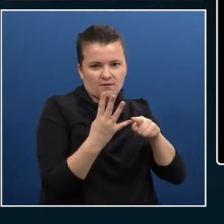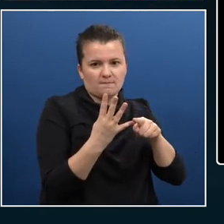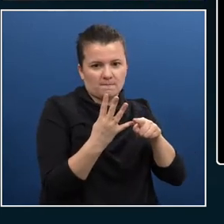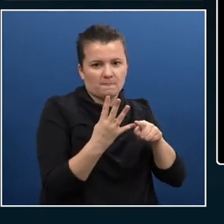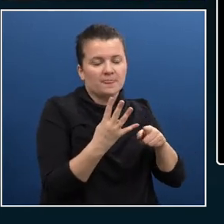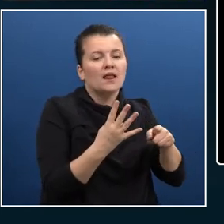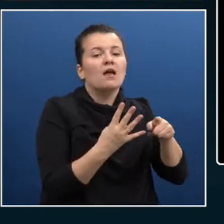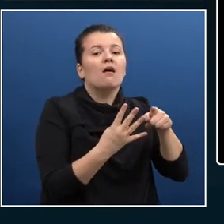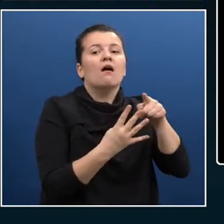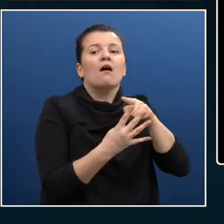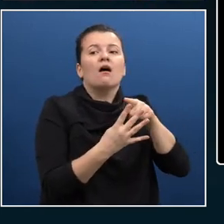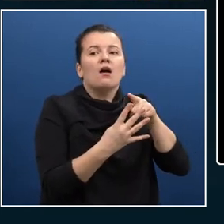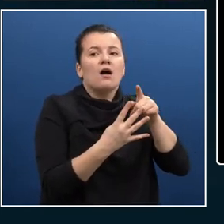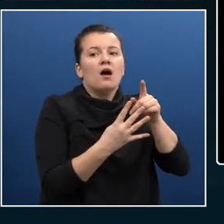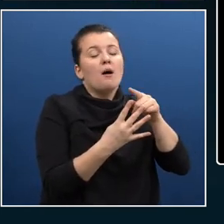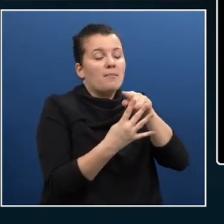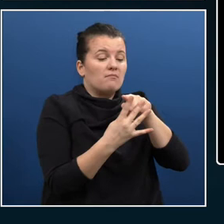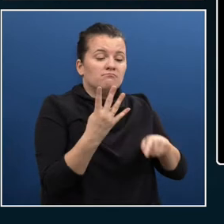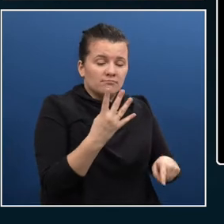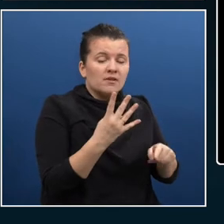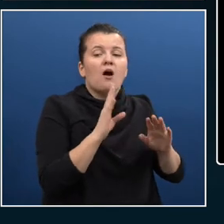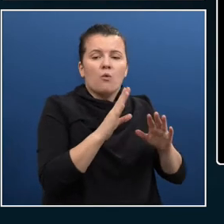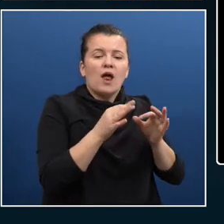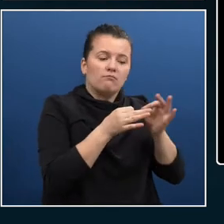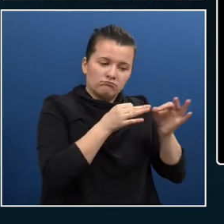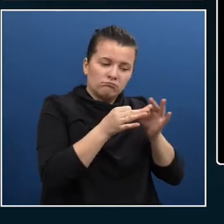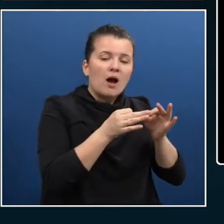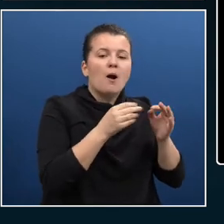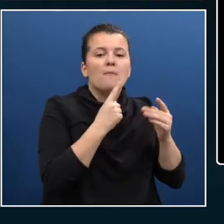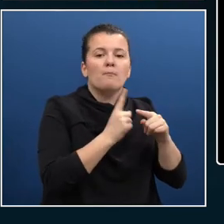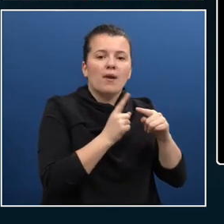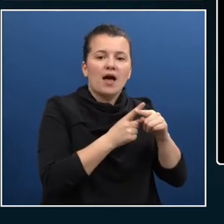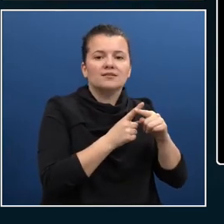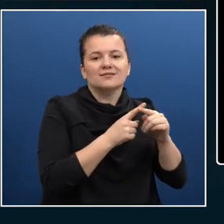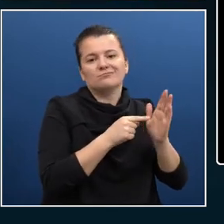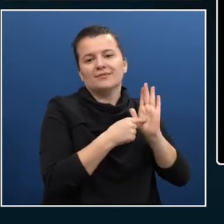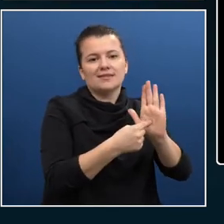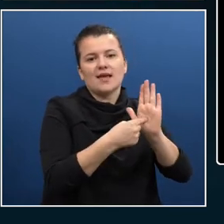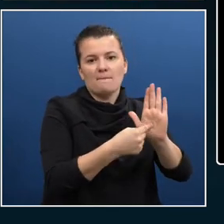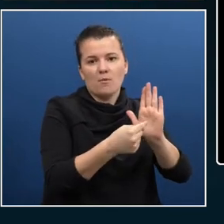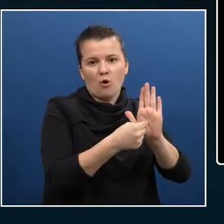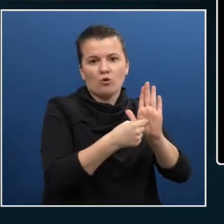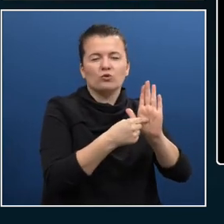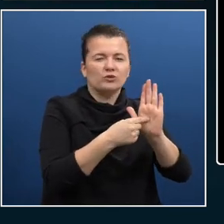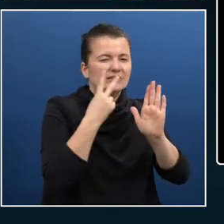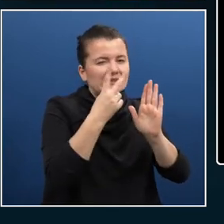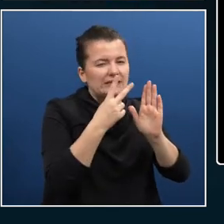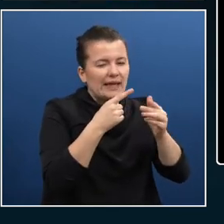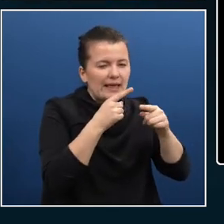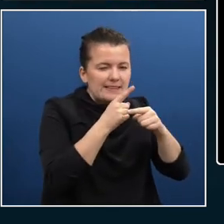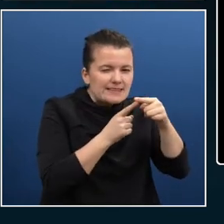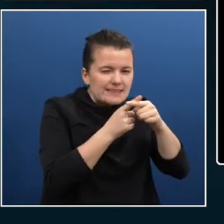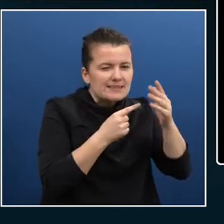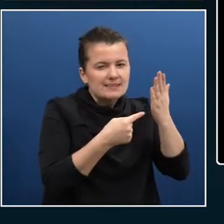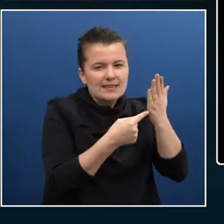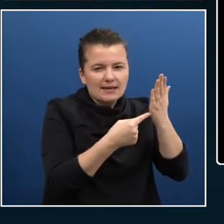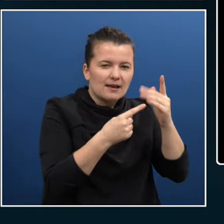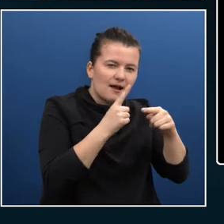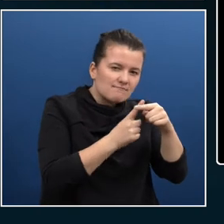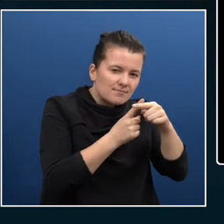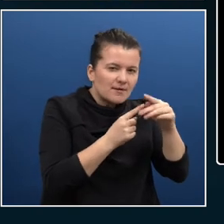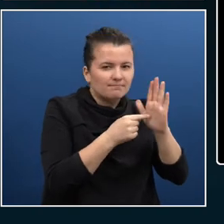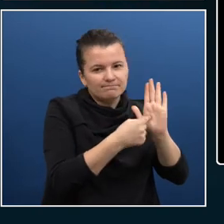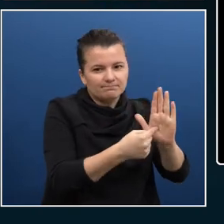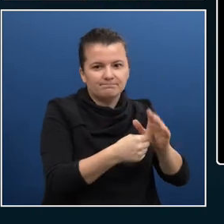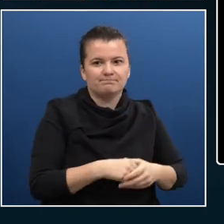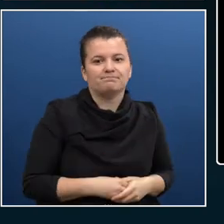technical details when we go through our demo a little bit later on. So now let's define motivators. First